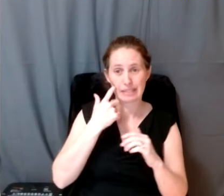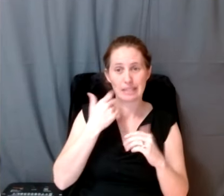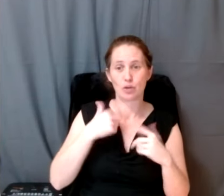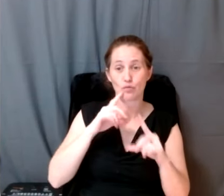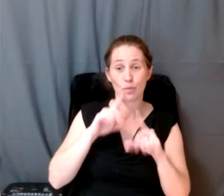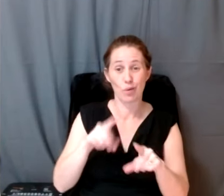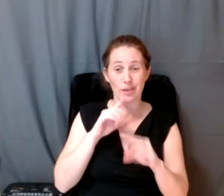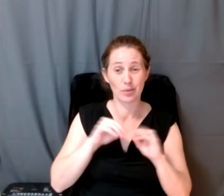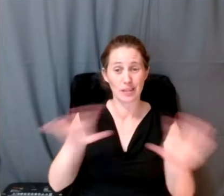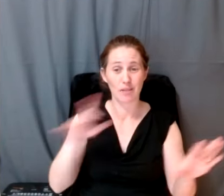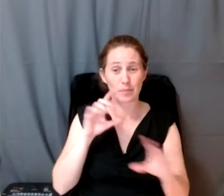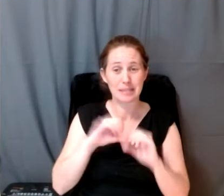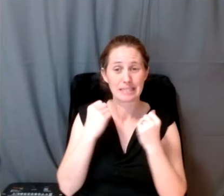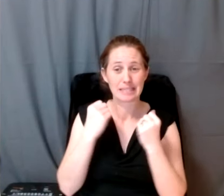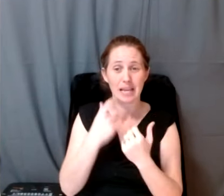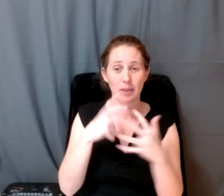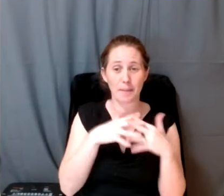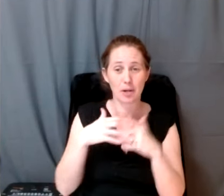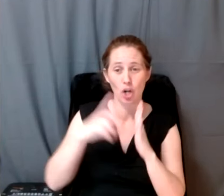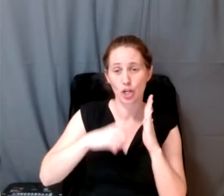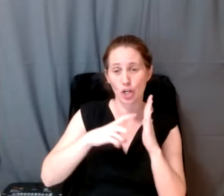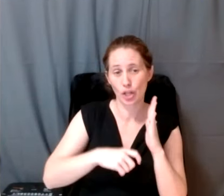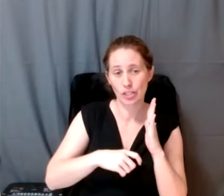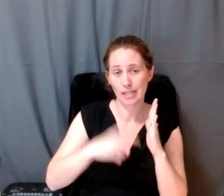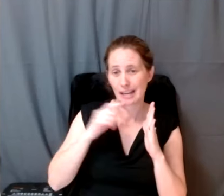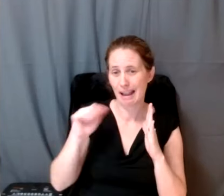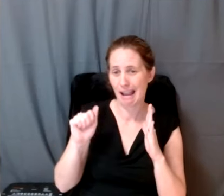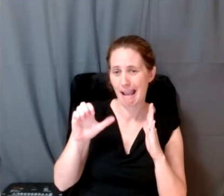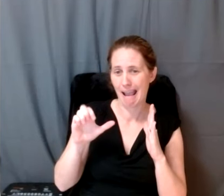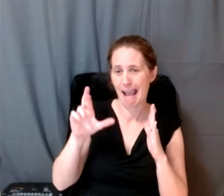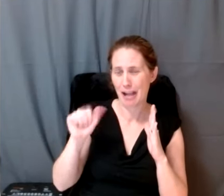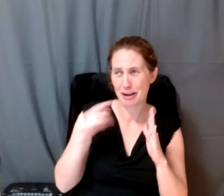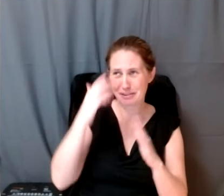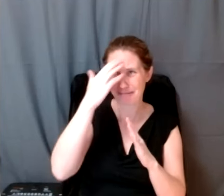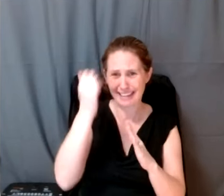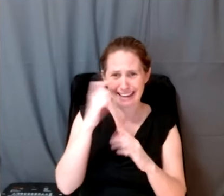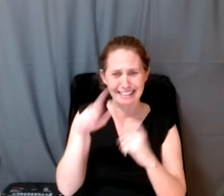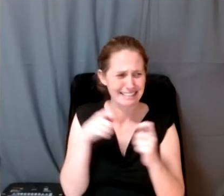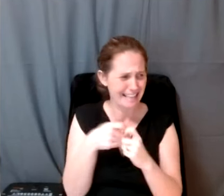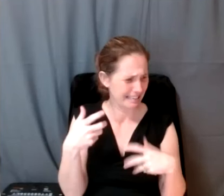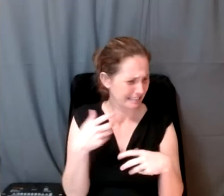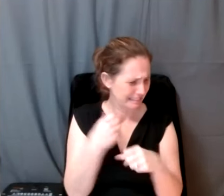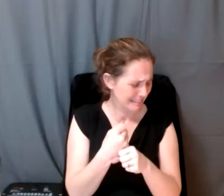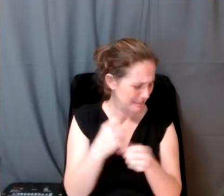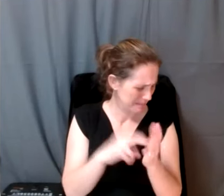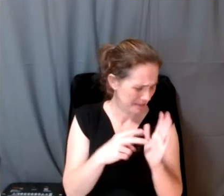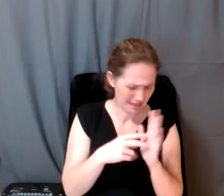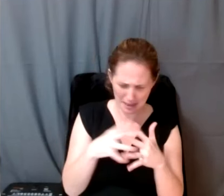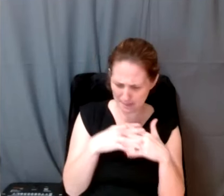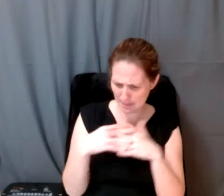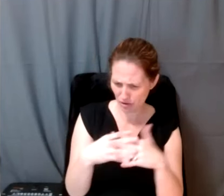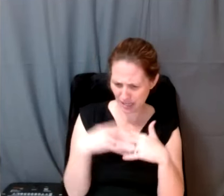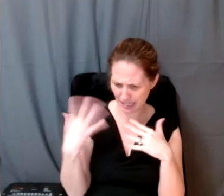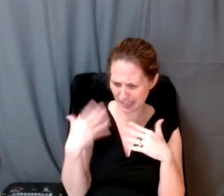report that was issued by the Society for American Archaeology and ACRA and I'm going to forget the what it's like the American